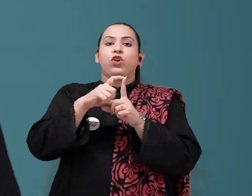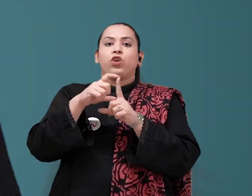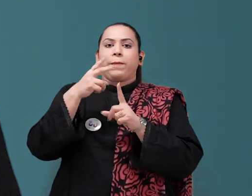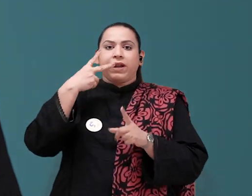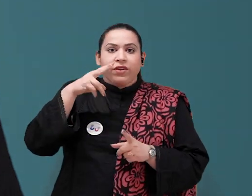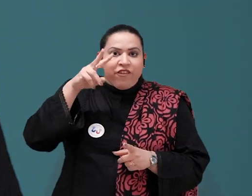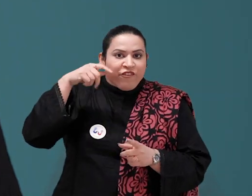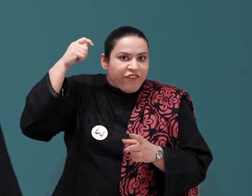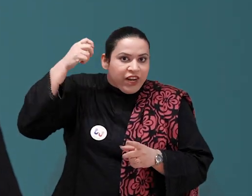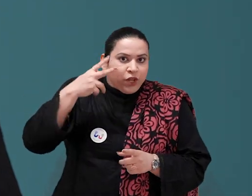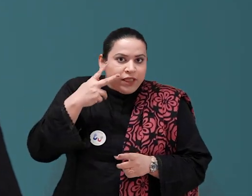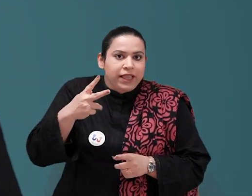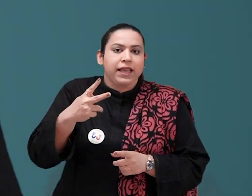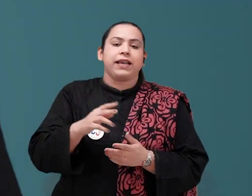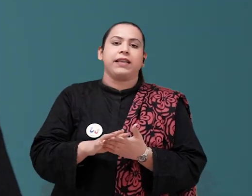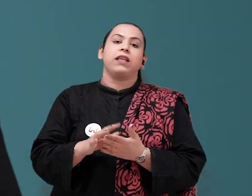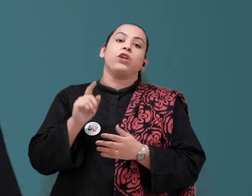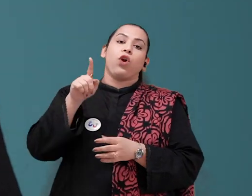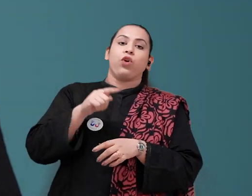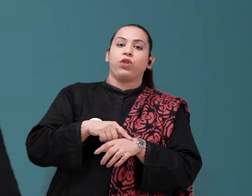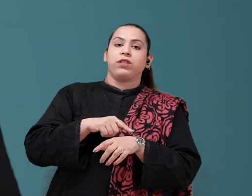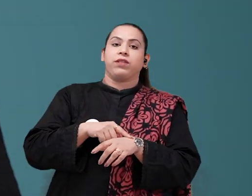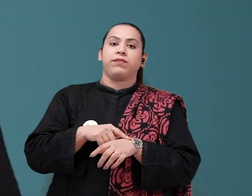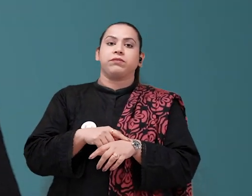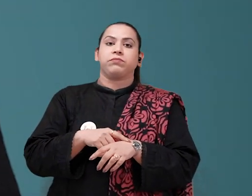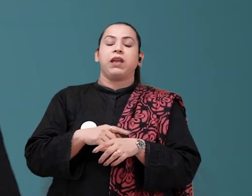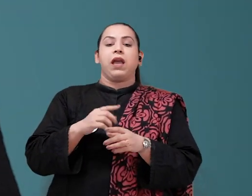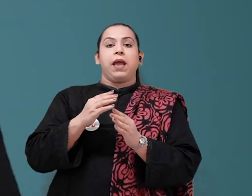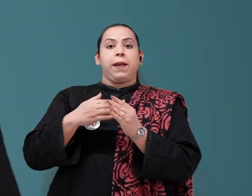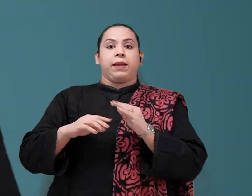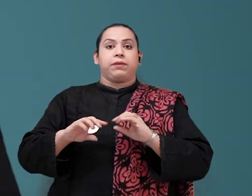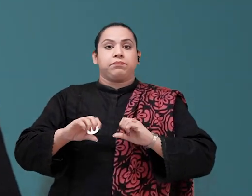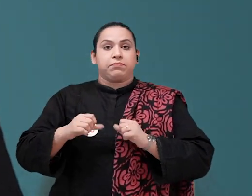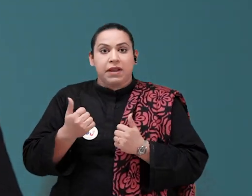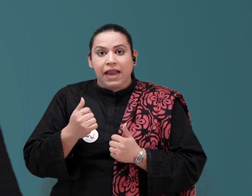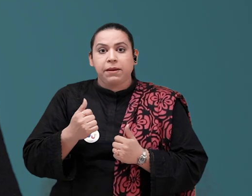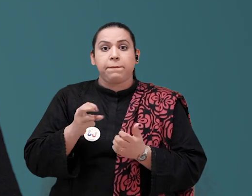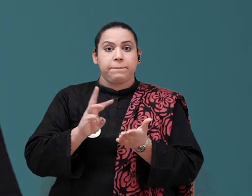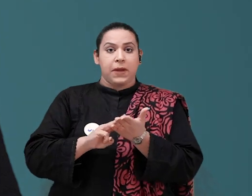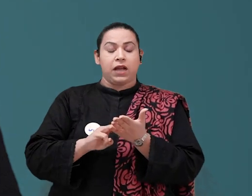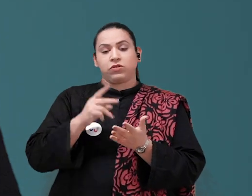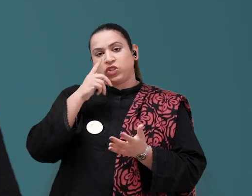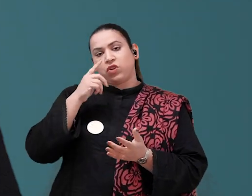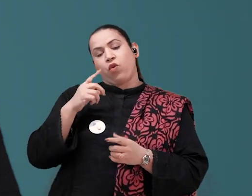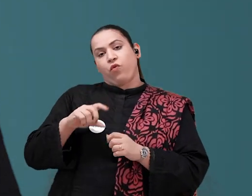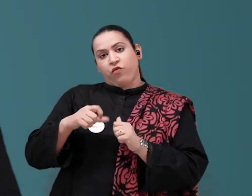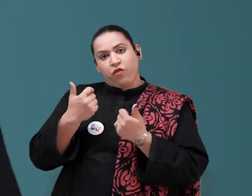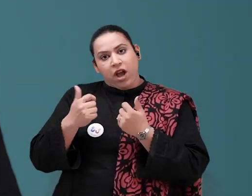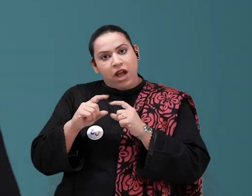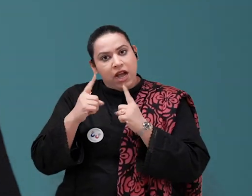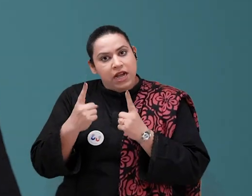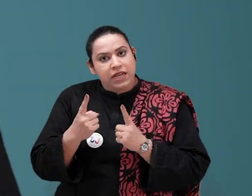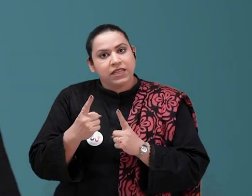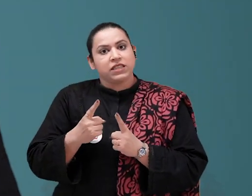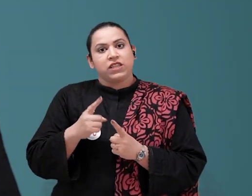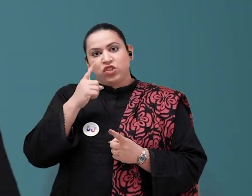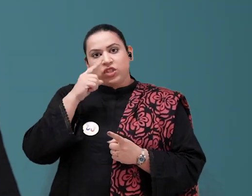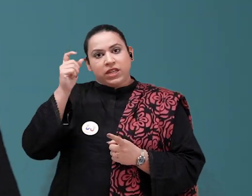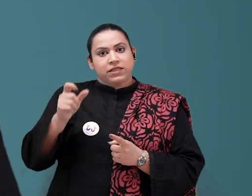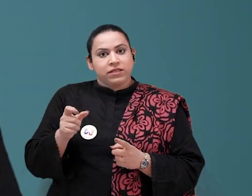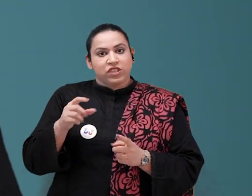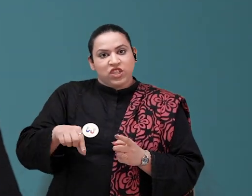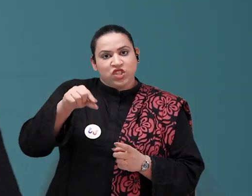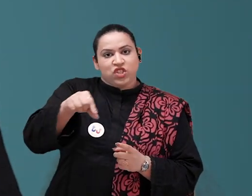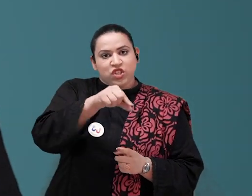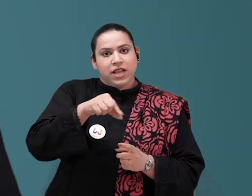Susan Polgar who was a female grandmaster. She was the first one to break gender stereotypes in